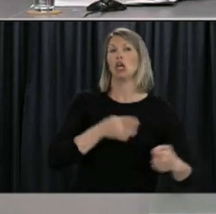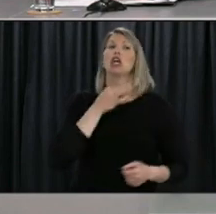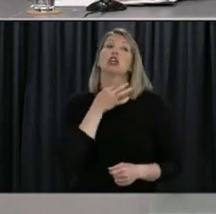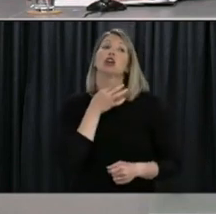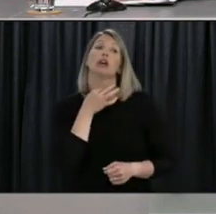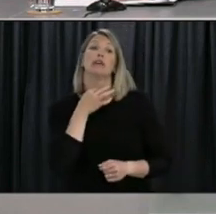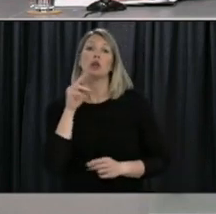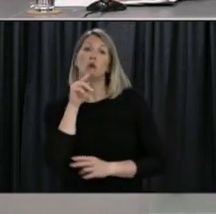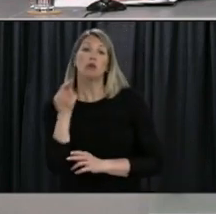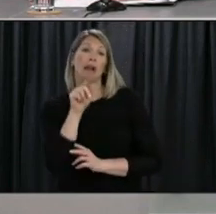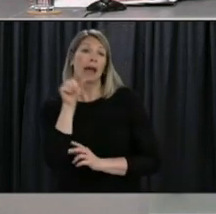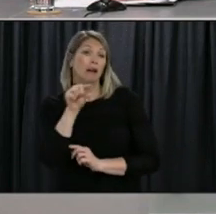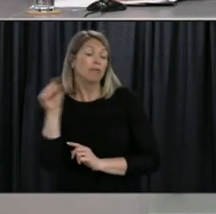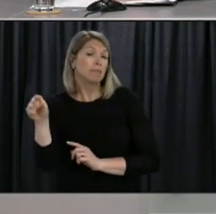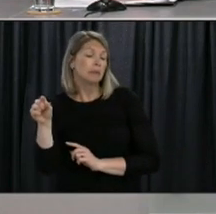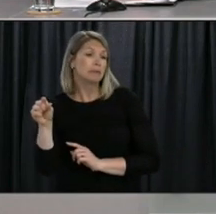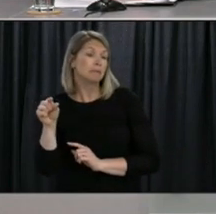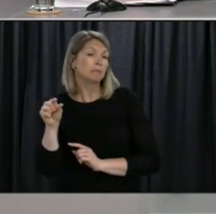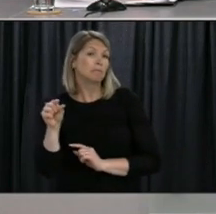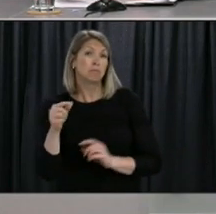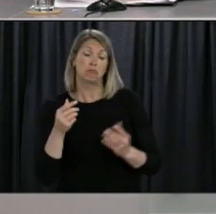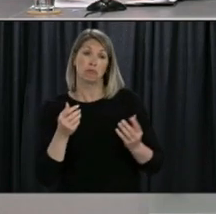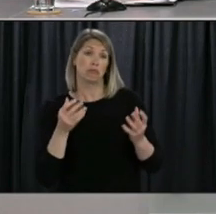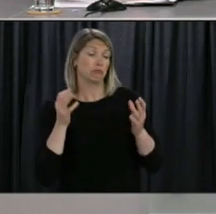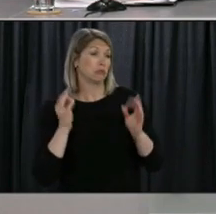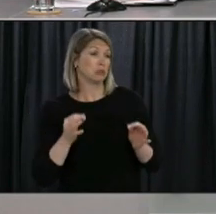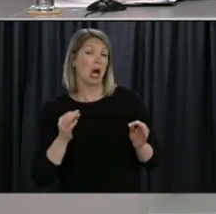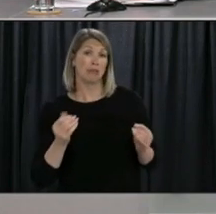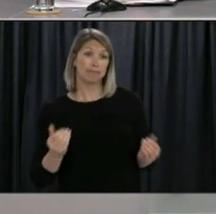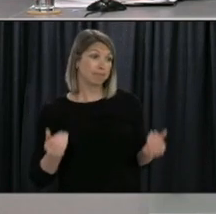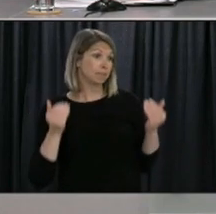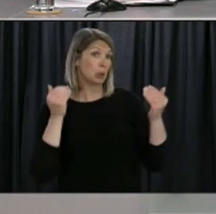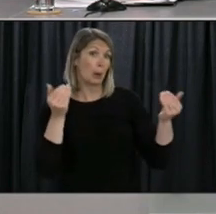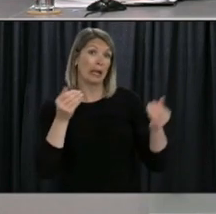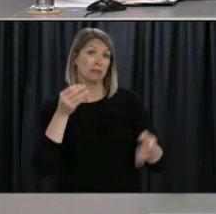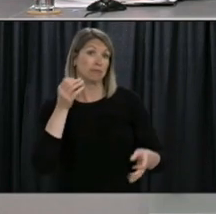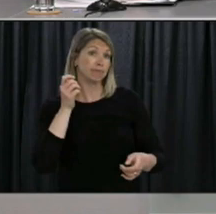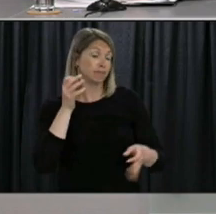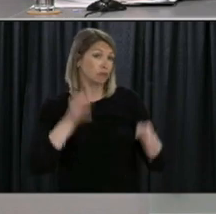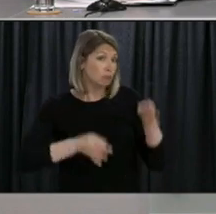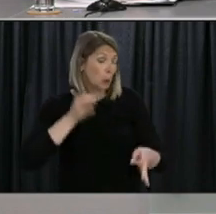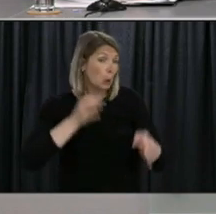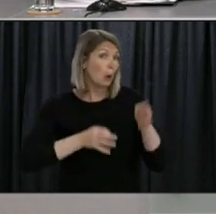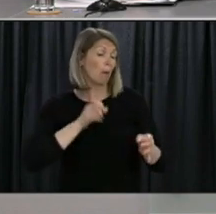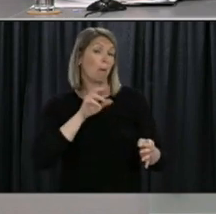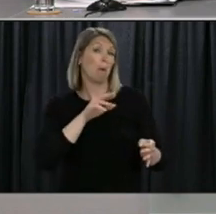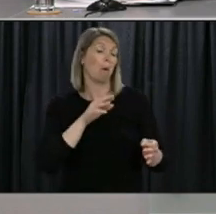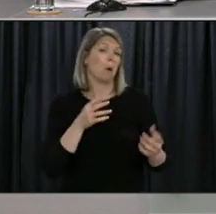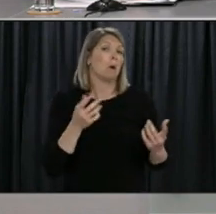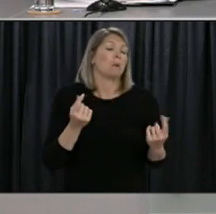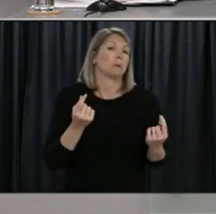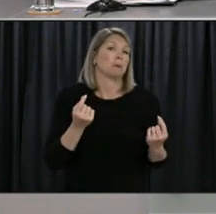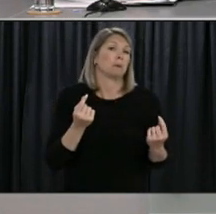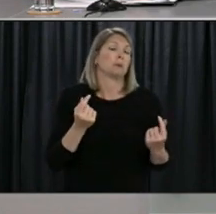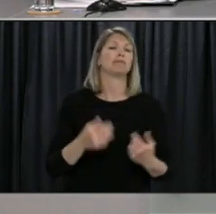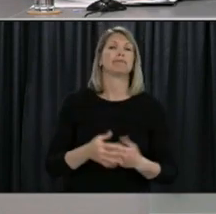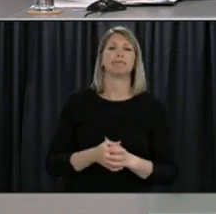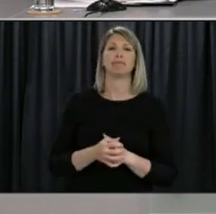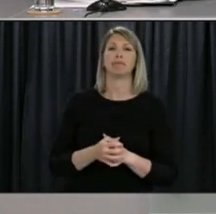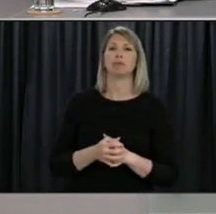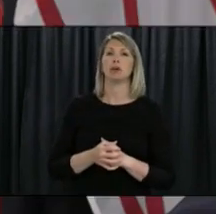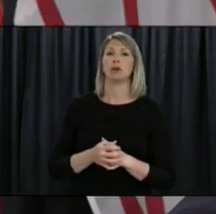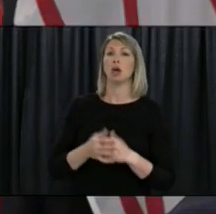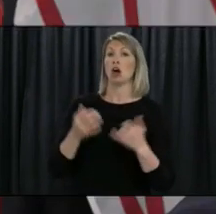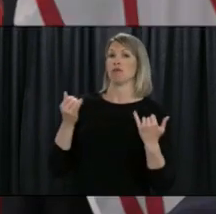if it is in the plan at some point to reverse that travel ban anyway. Well we're under a public health state of